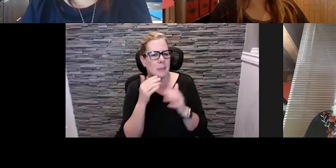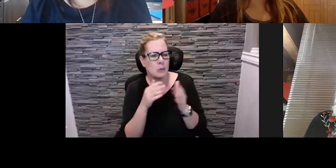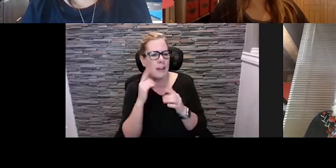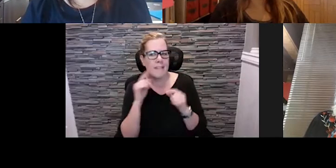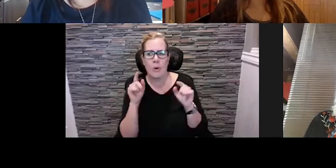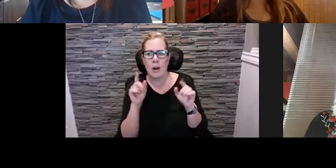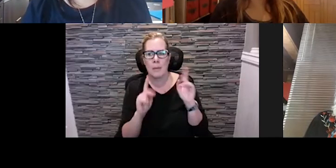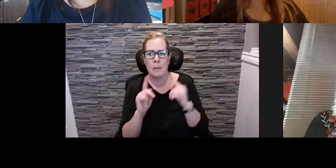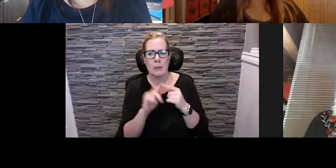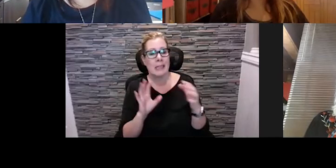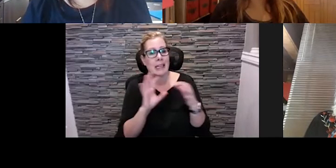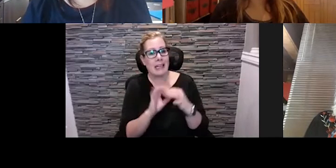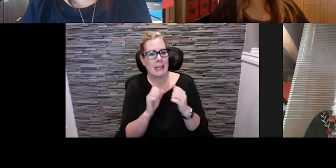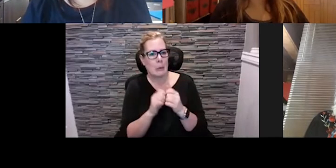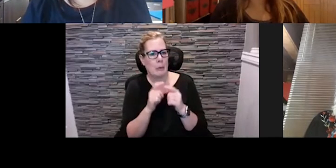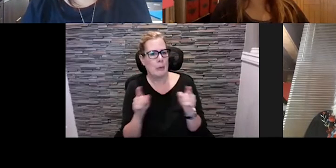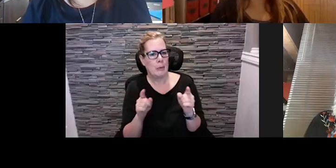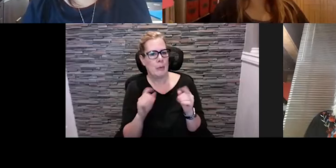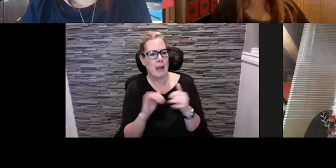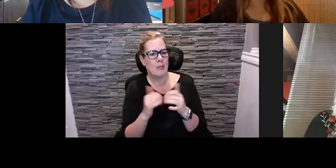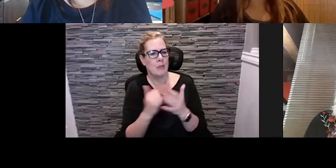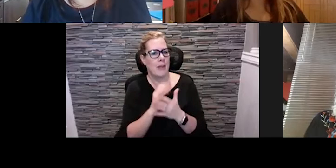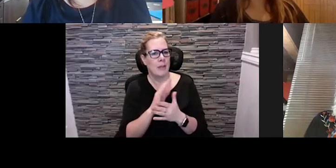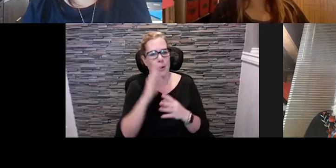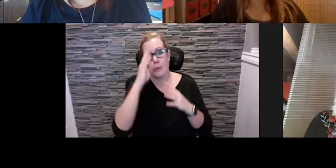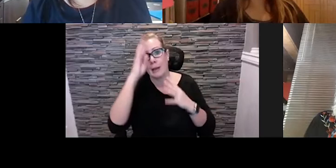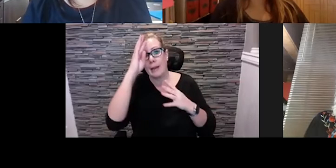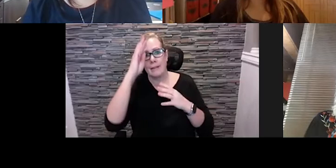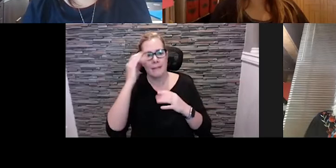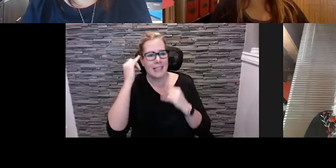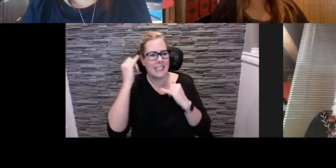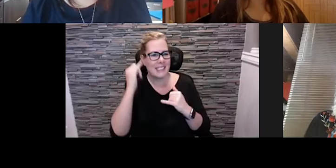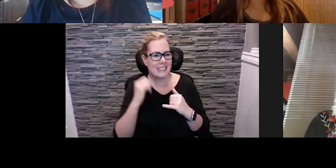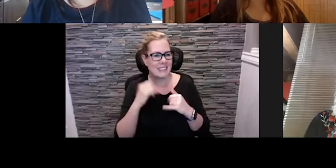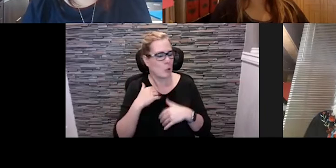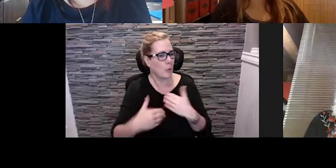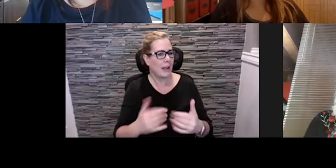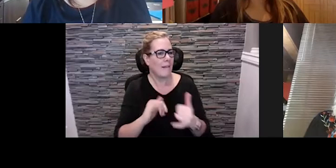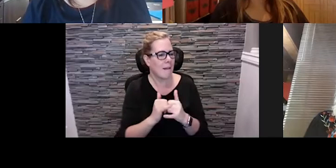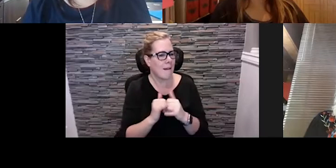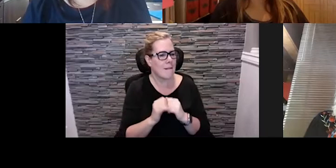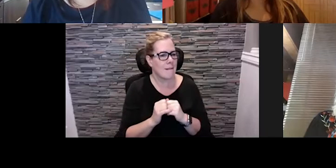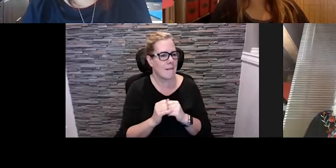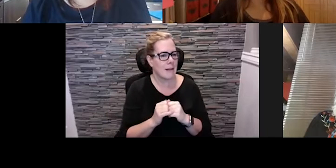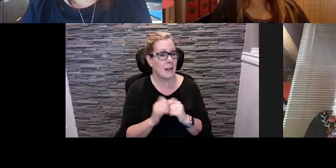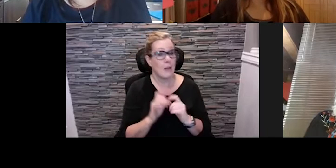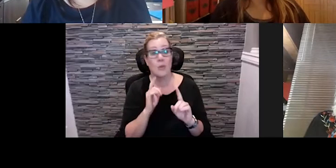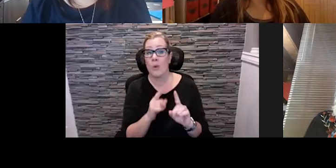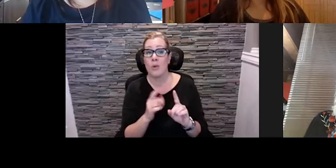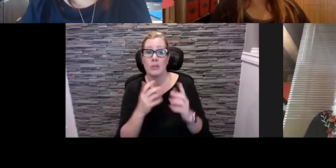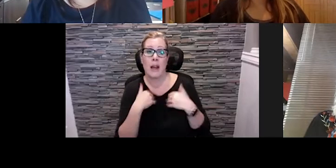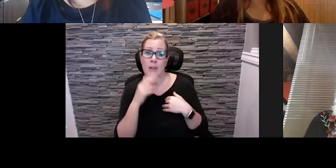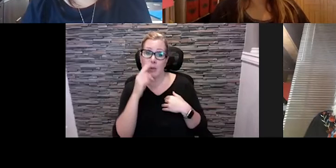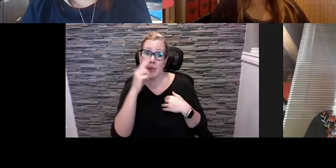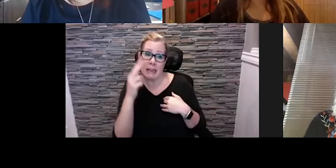try to explore how they could get these creative ideas off the ground so that we can have a, you know, a unique and creative